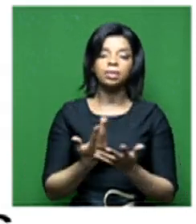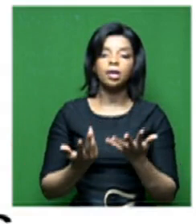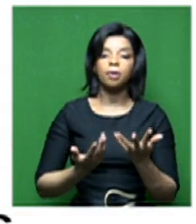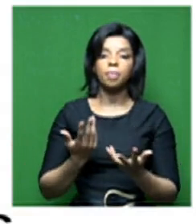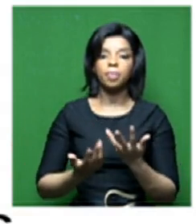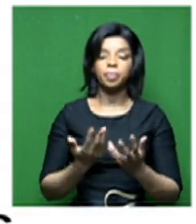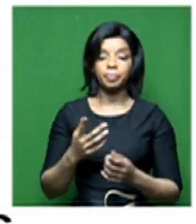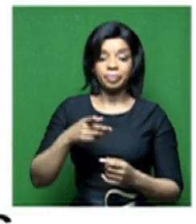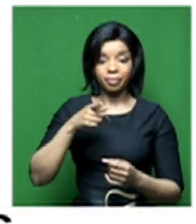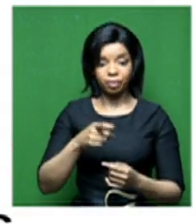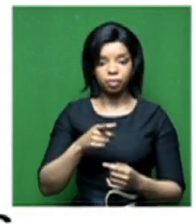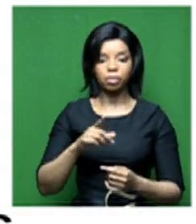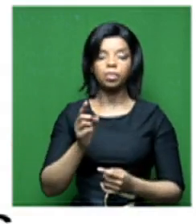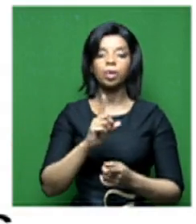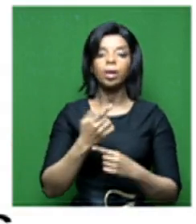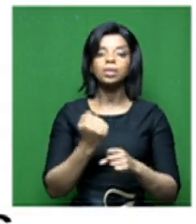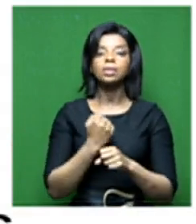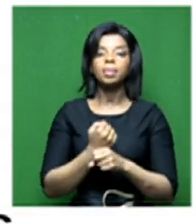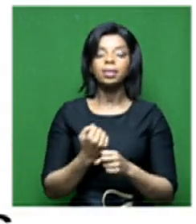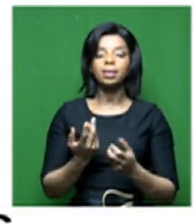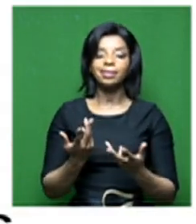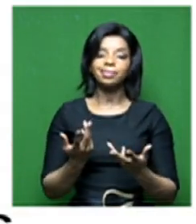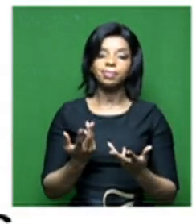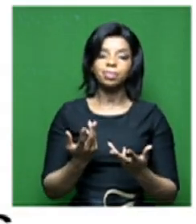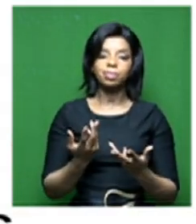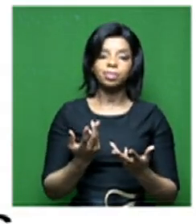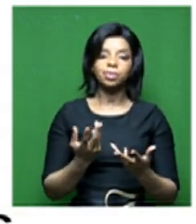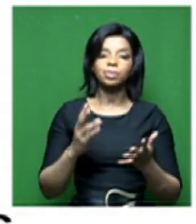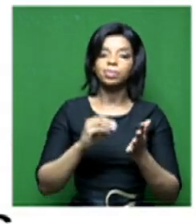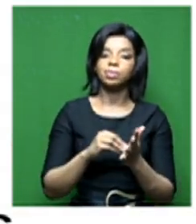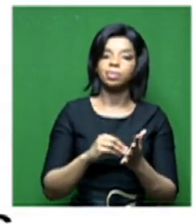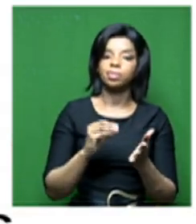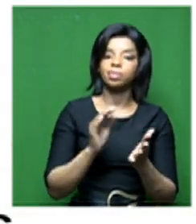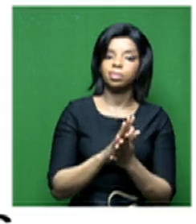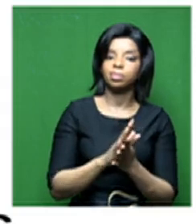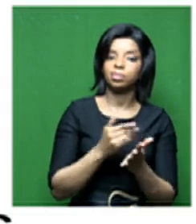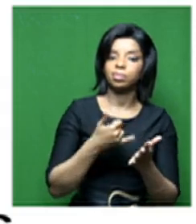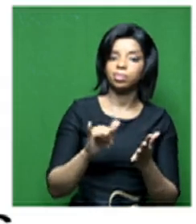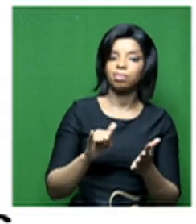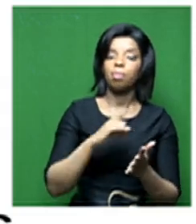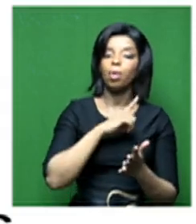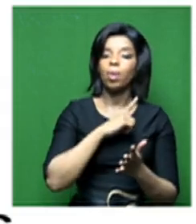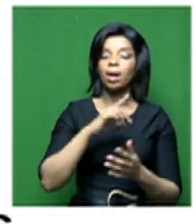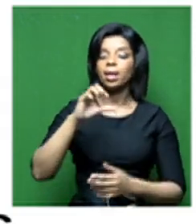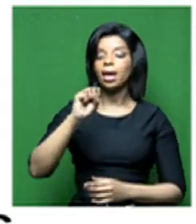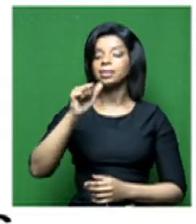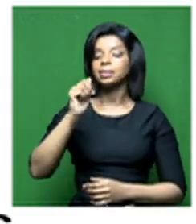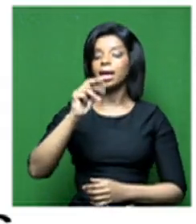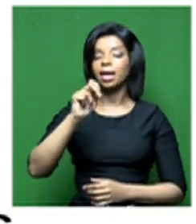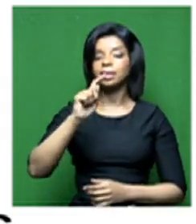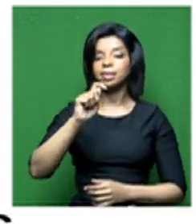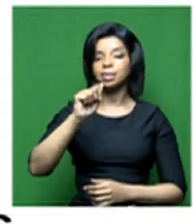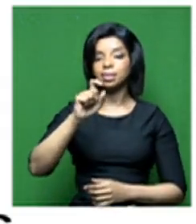cards to be re-booked. Because, you know, Centec does not exclusively distribute